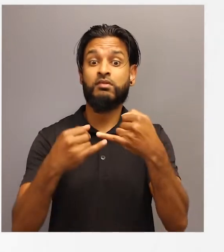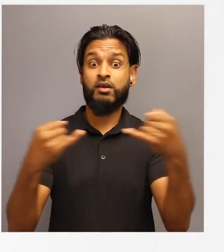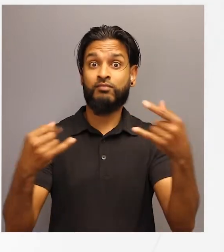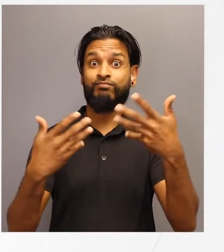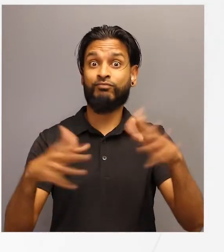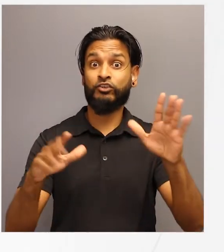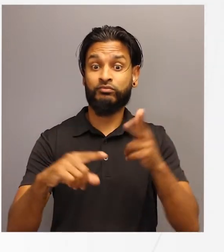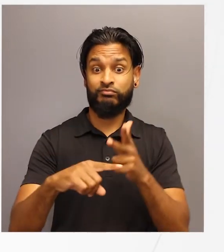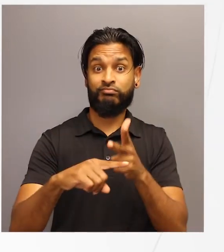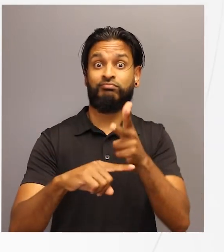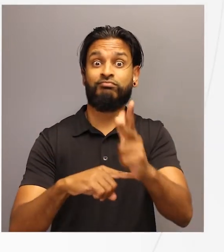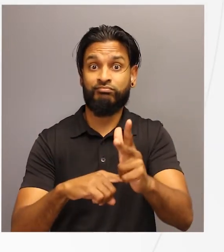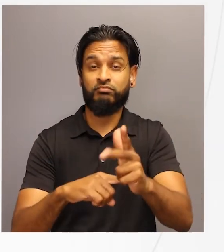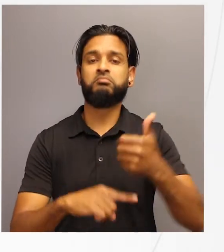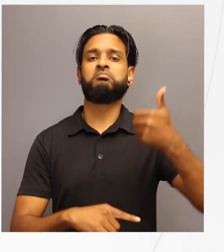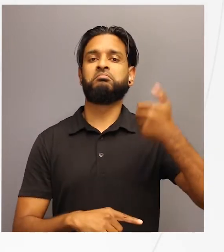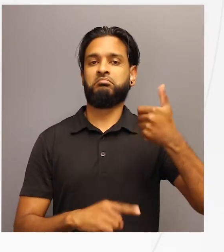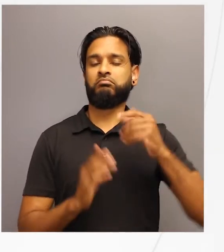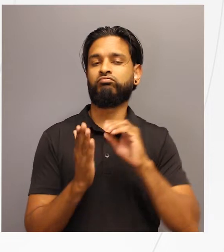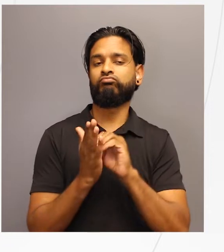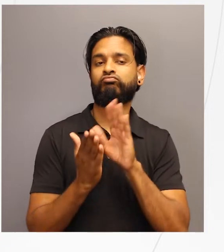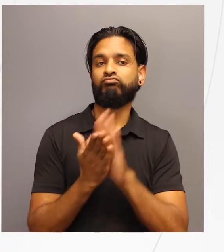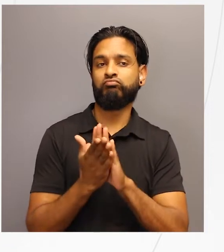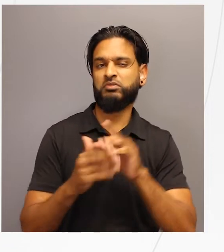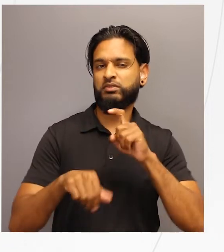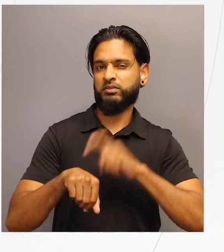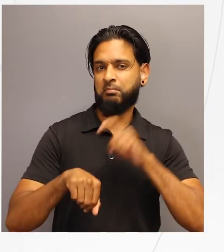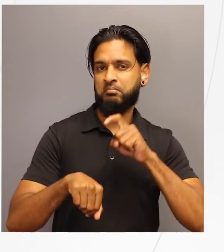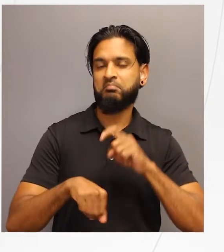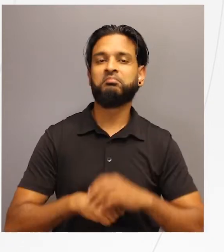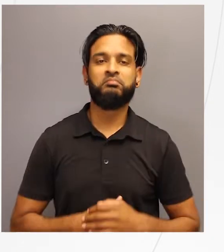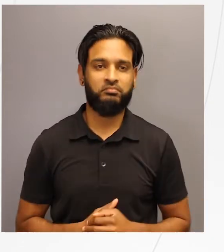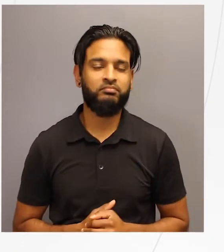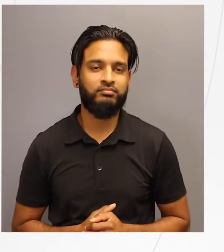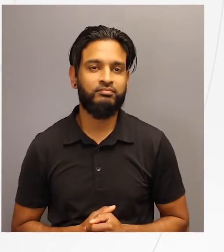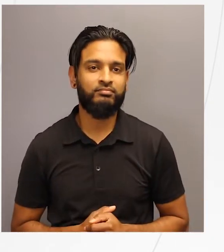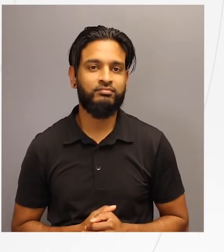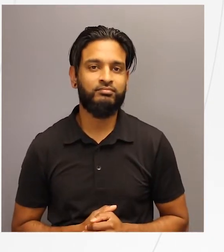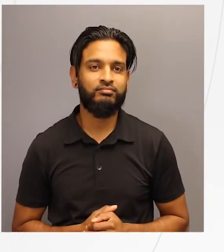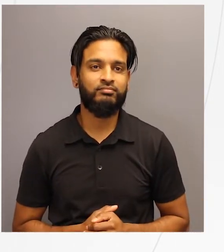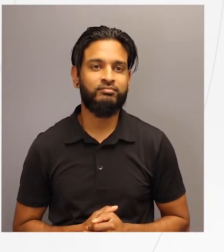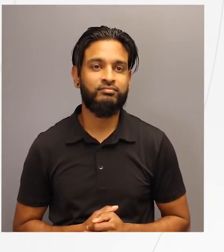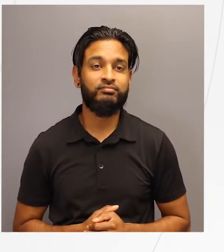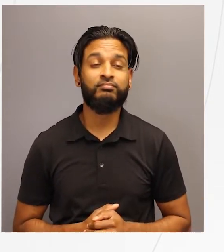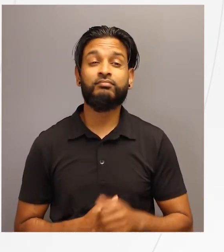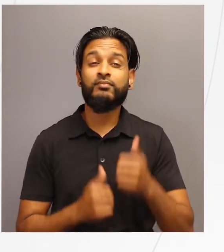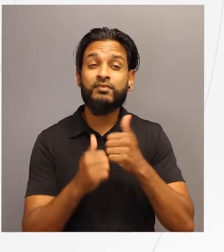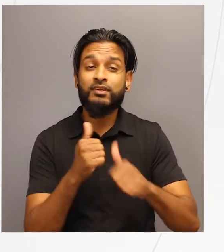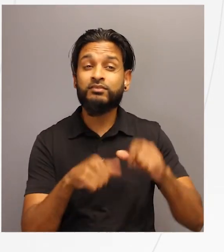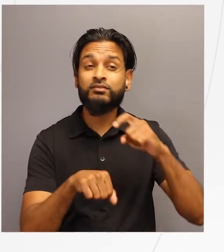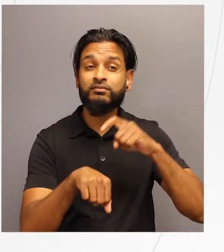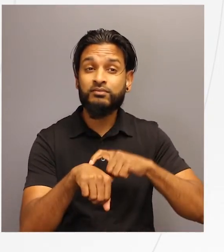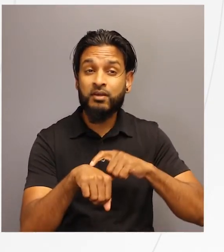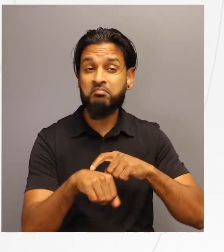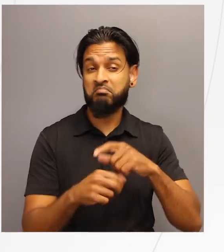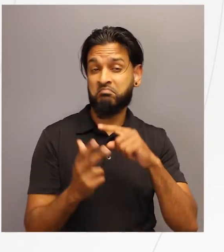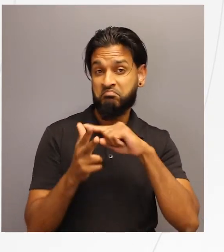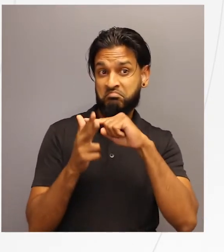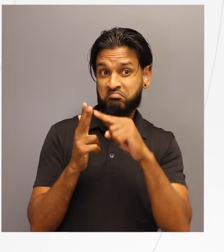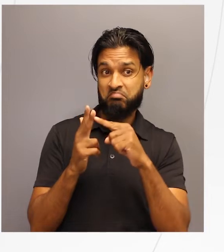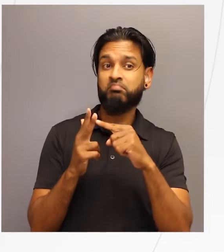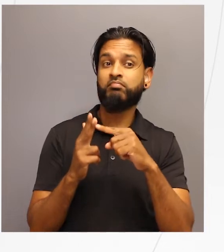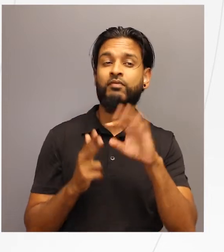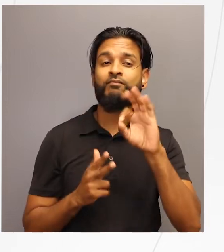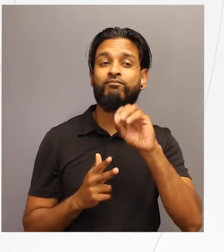Their time should then be recorded on the official record. The official will record any time either foot of the first rover